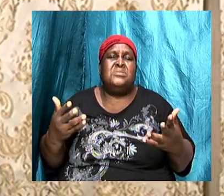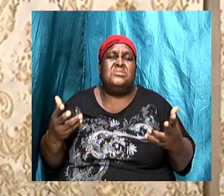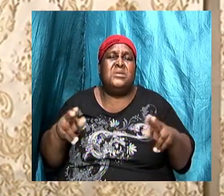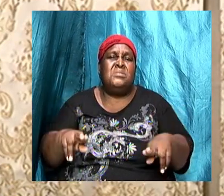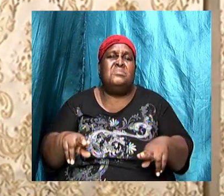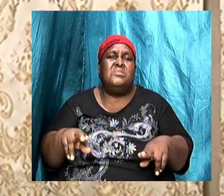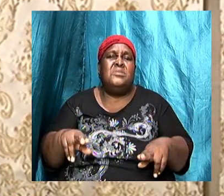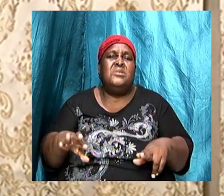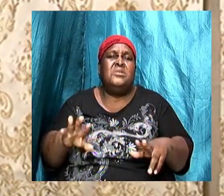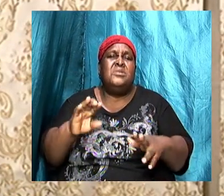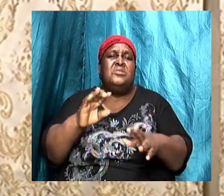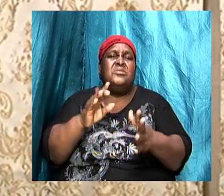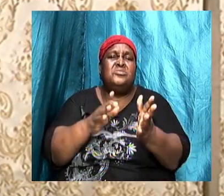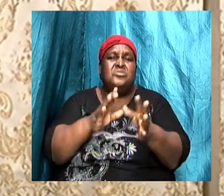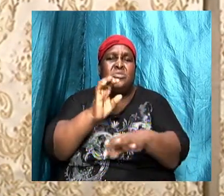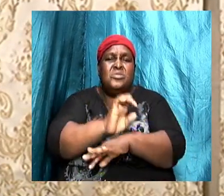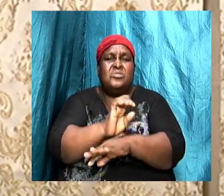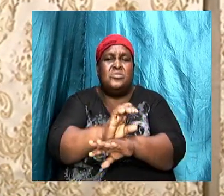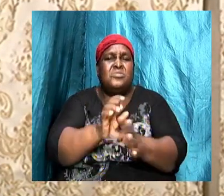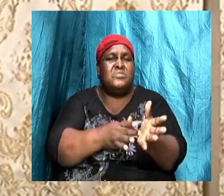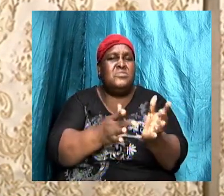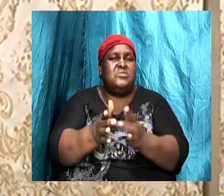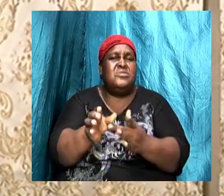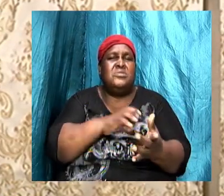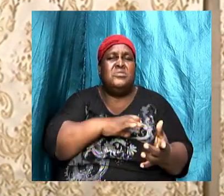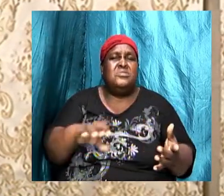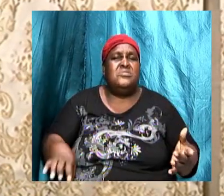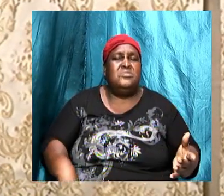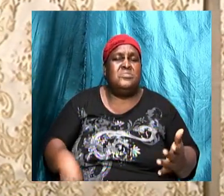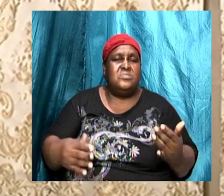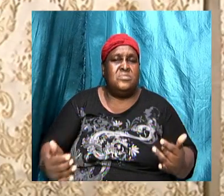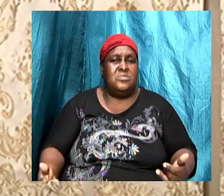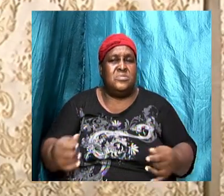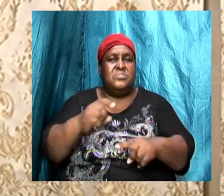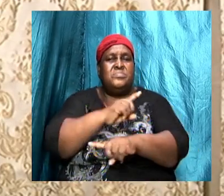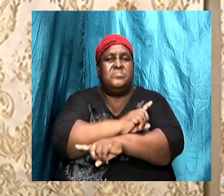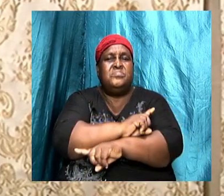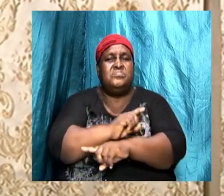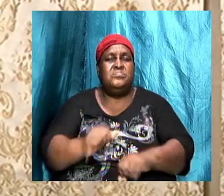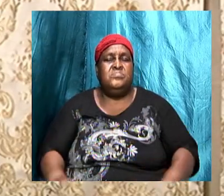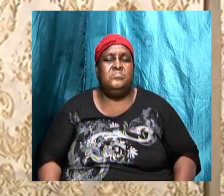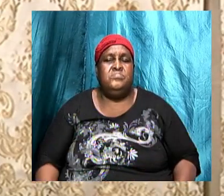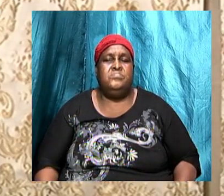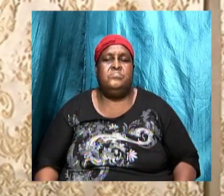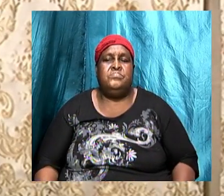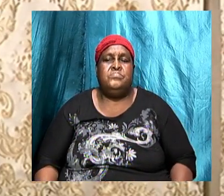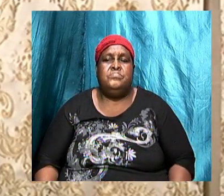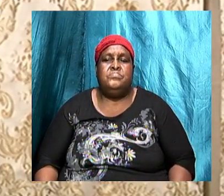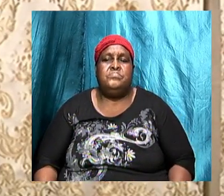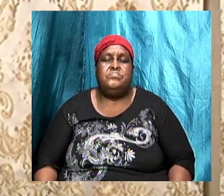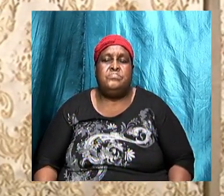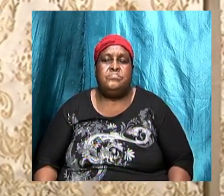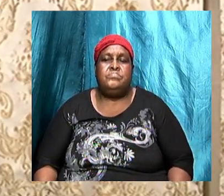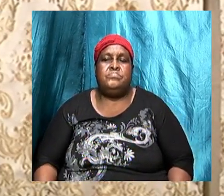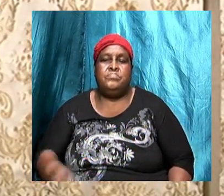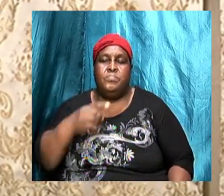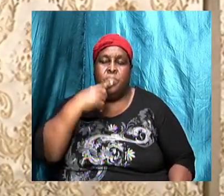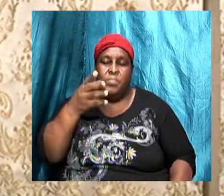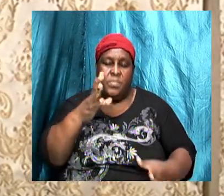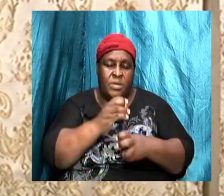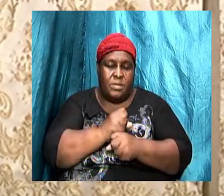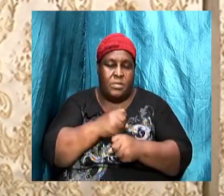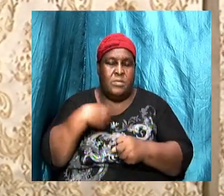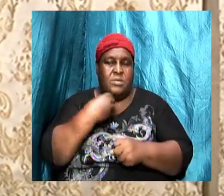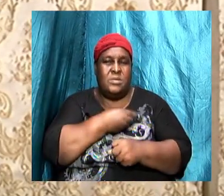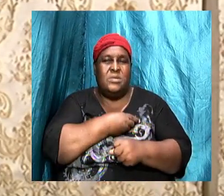going to ask us to look at this screen. And as I said, I'm going to present a PowerPoint to us and take us through